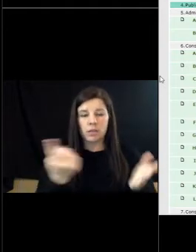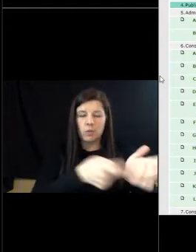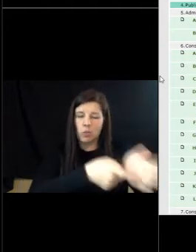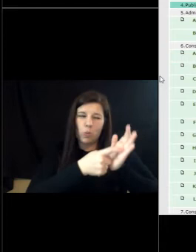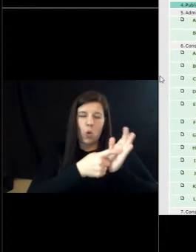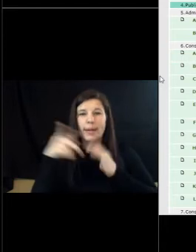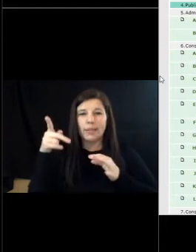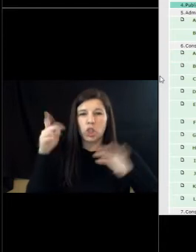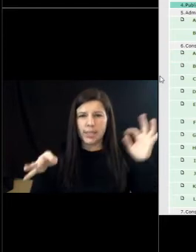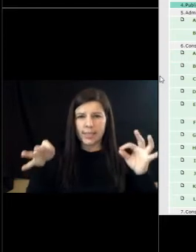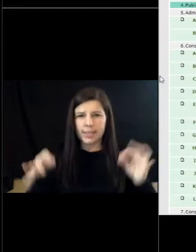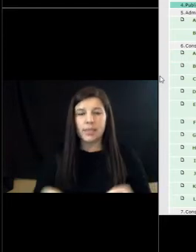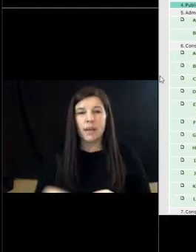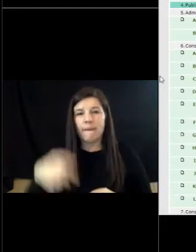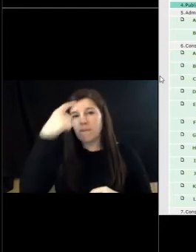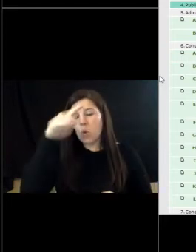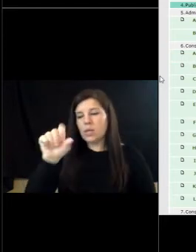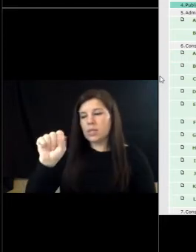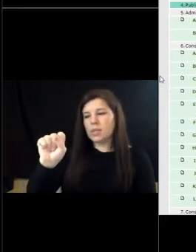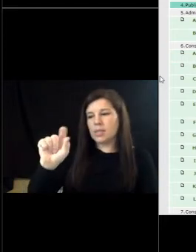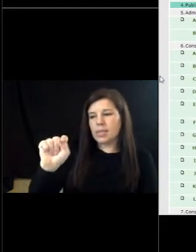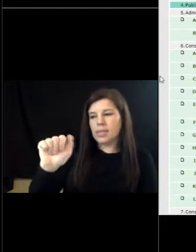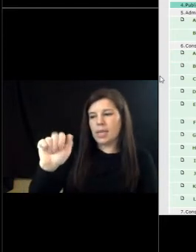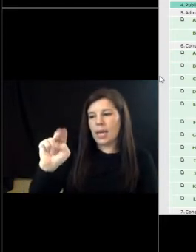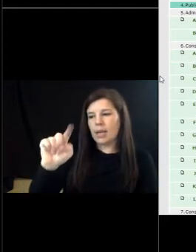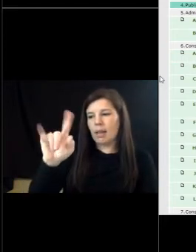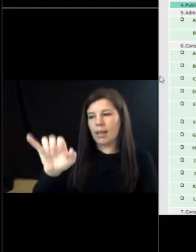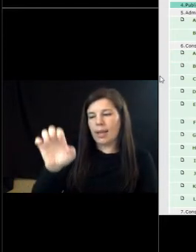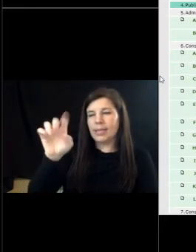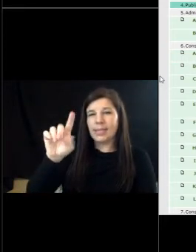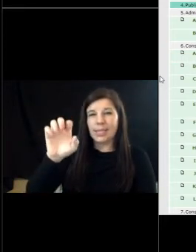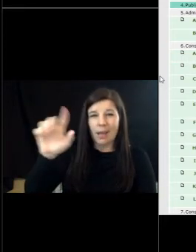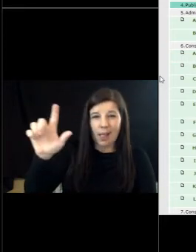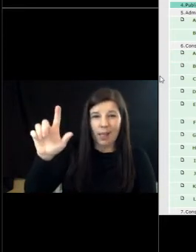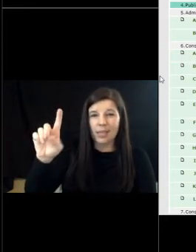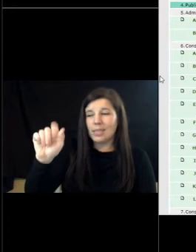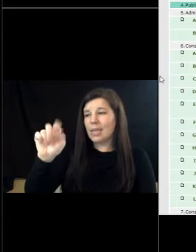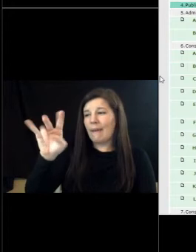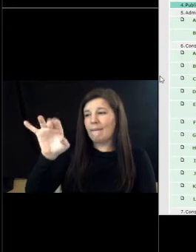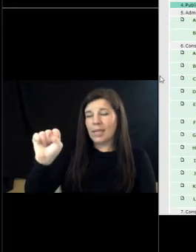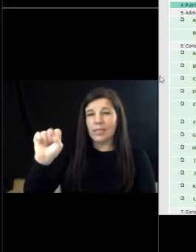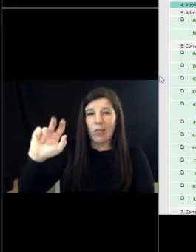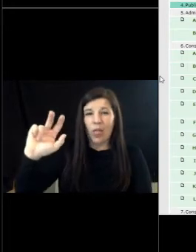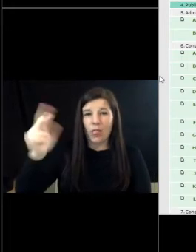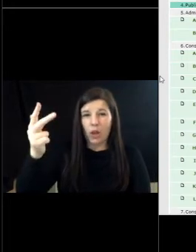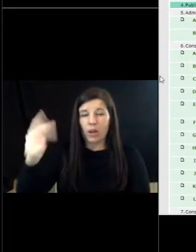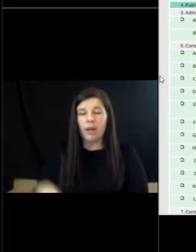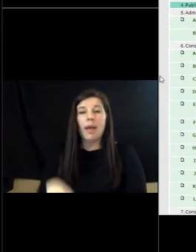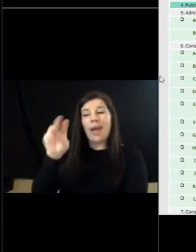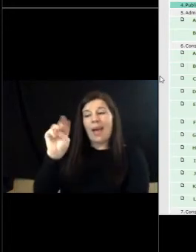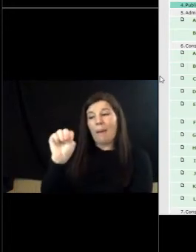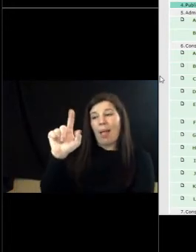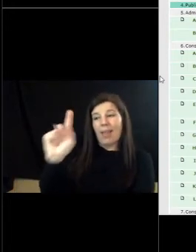for Stanley Dale Davis the third Martin Luther King said justice